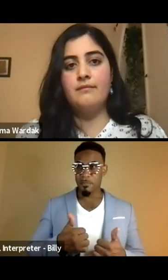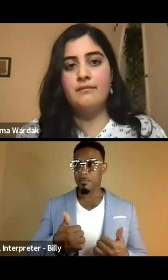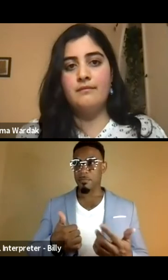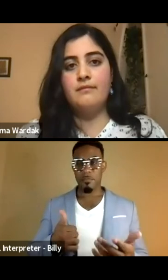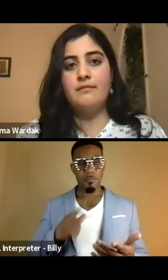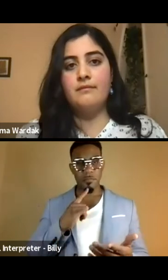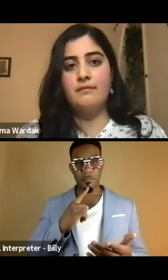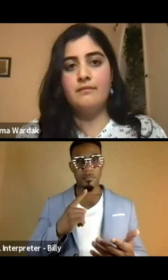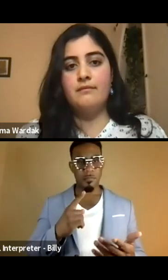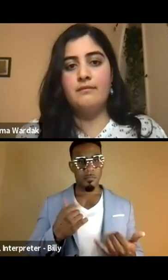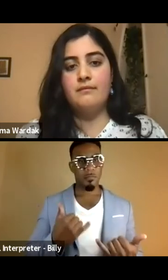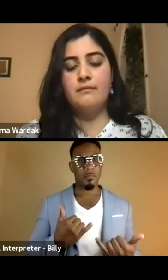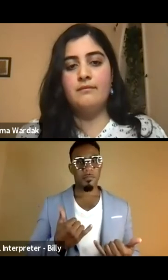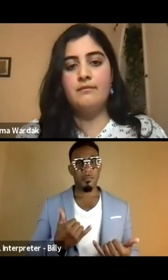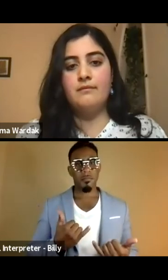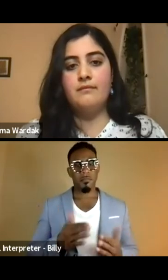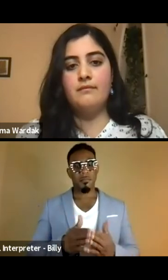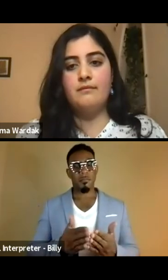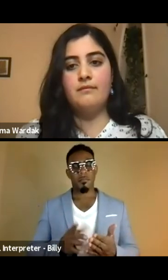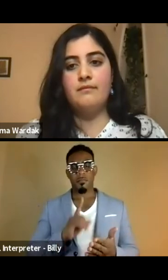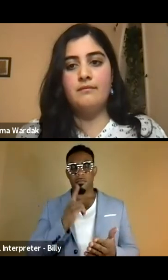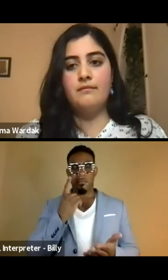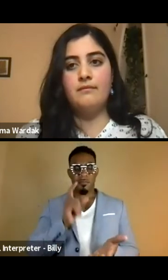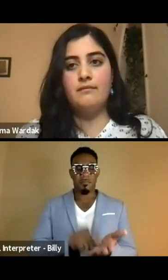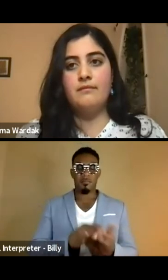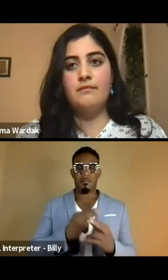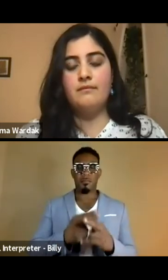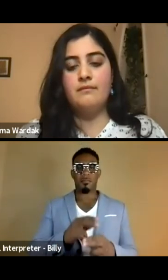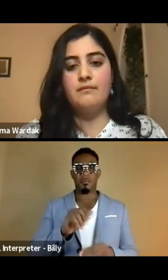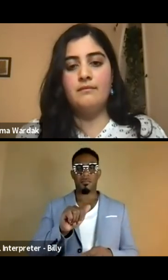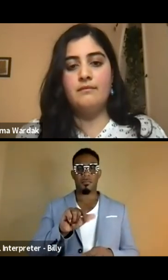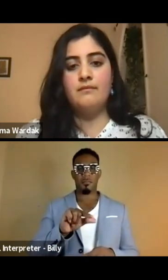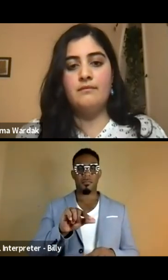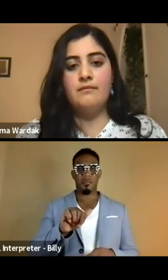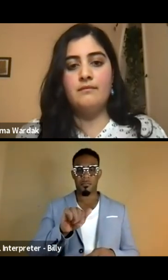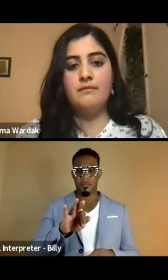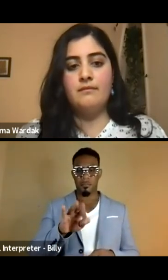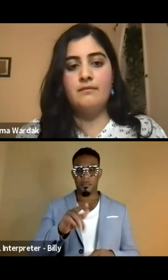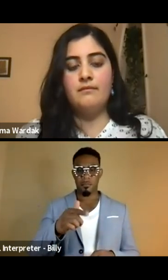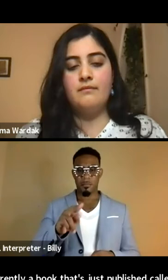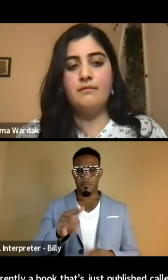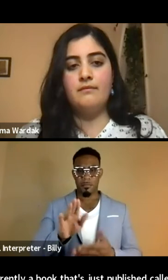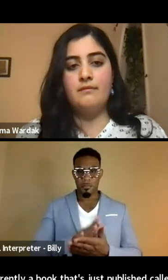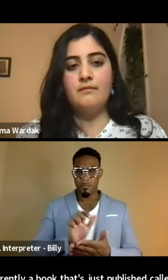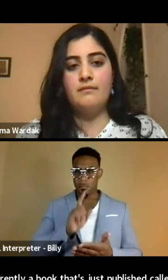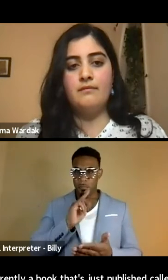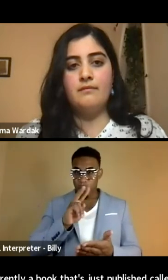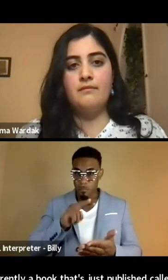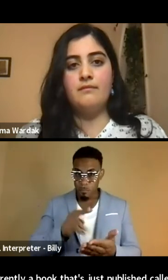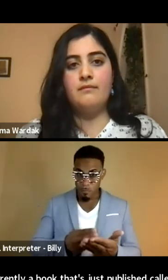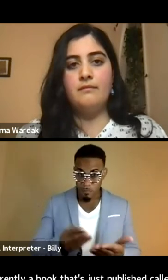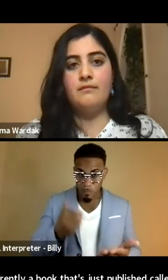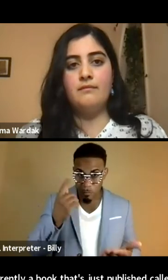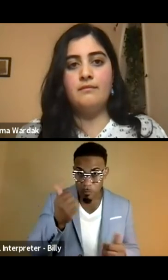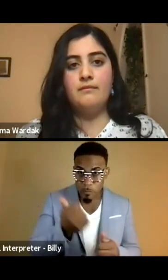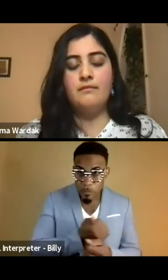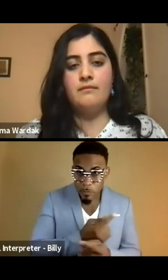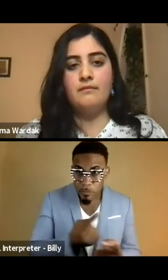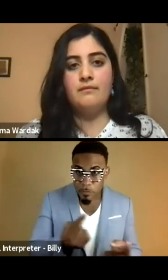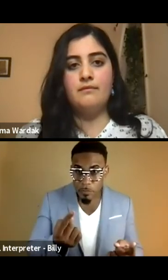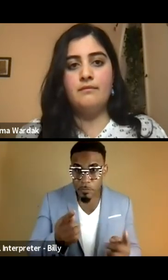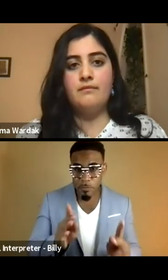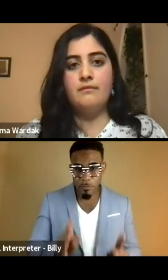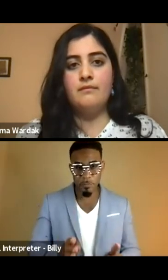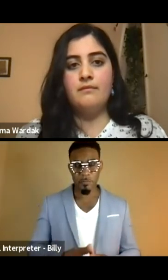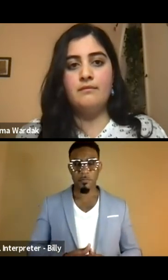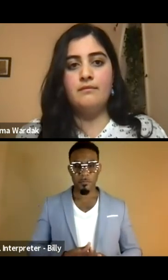there's currently a book that's just published called Afghan papers. I think it should be reading material for every single,